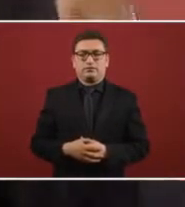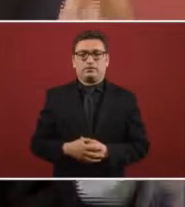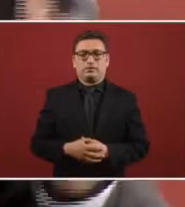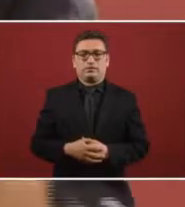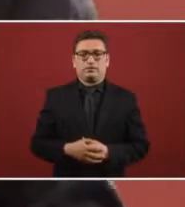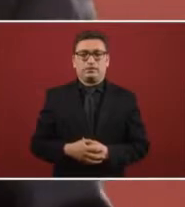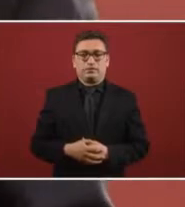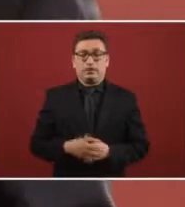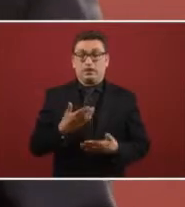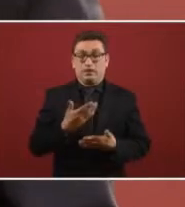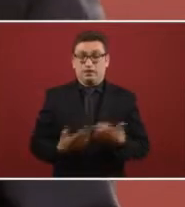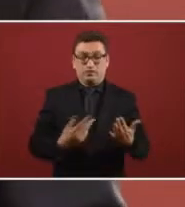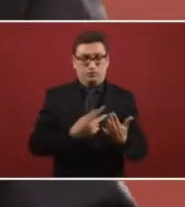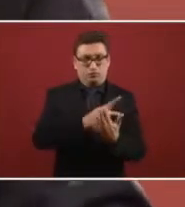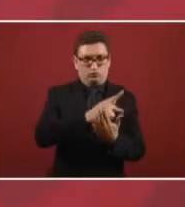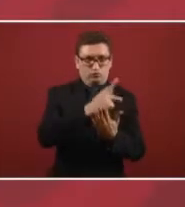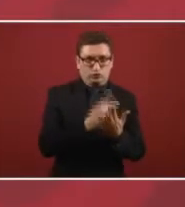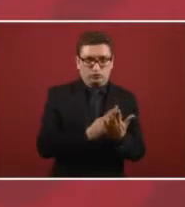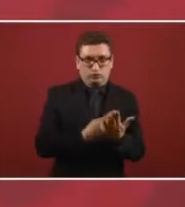that are massive